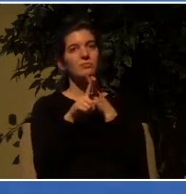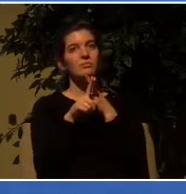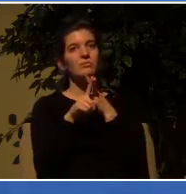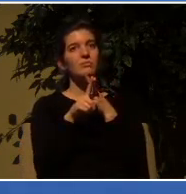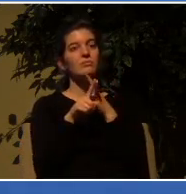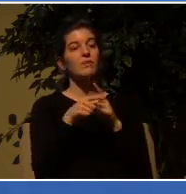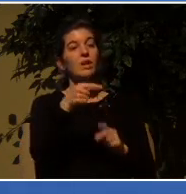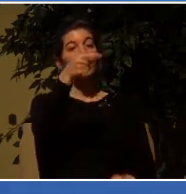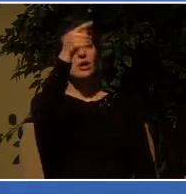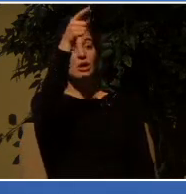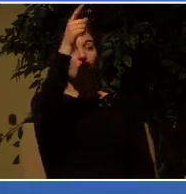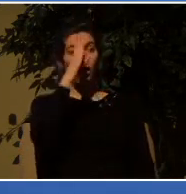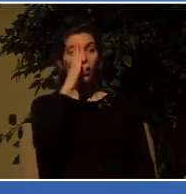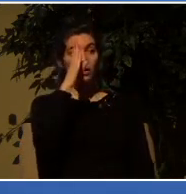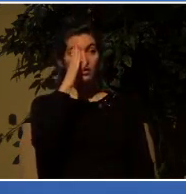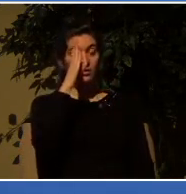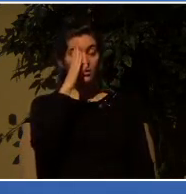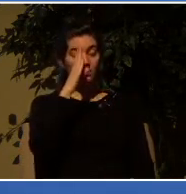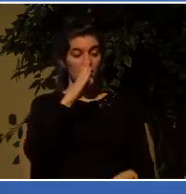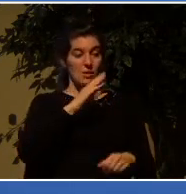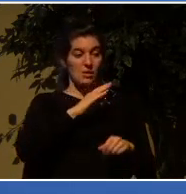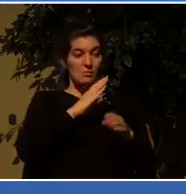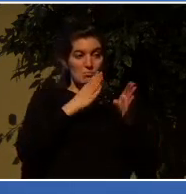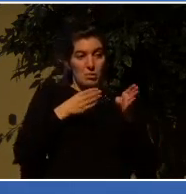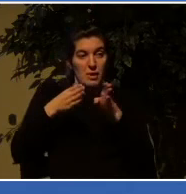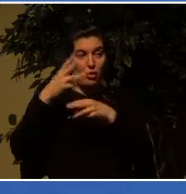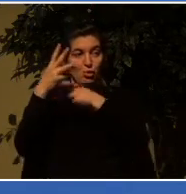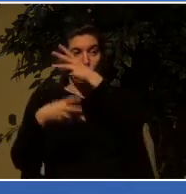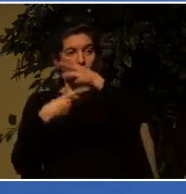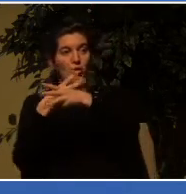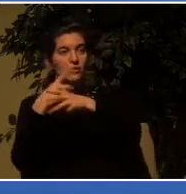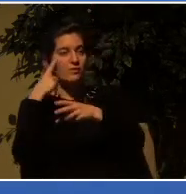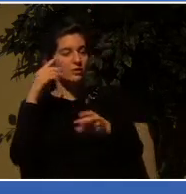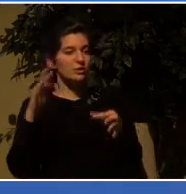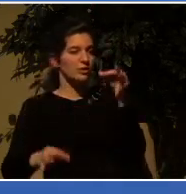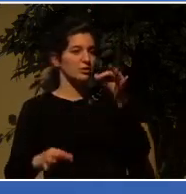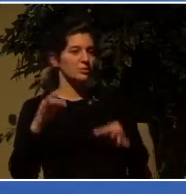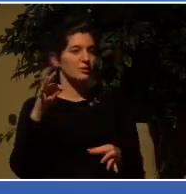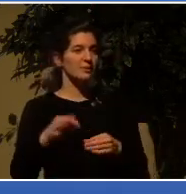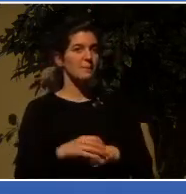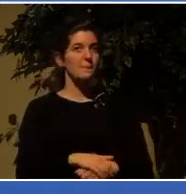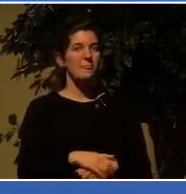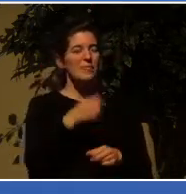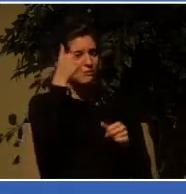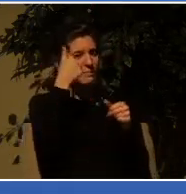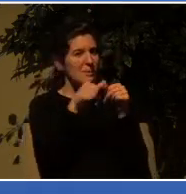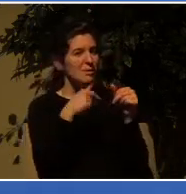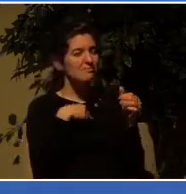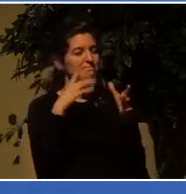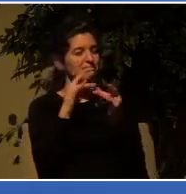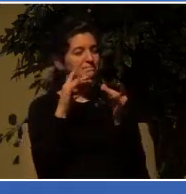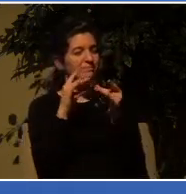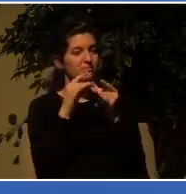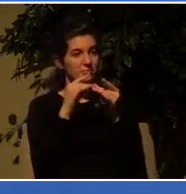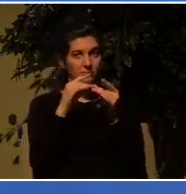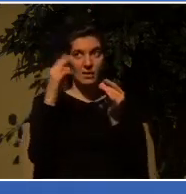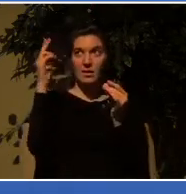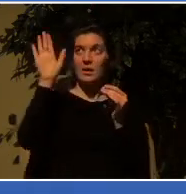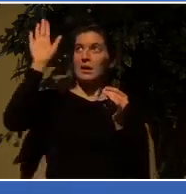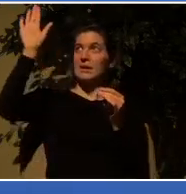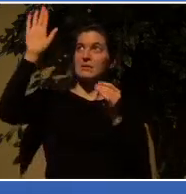for judgment. Now remember I said nothing unclean is going to come into the holy city.